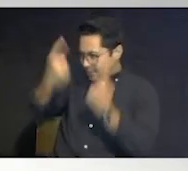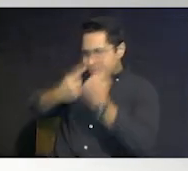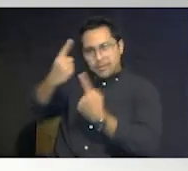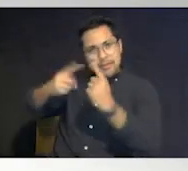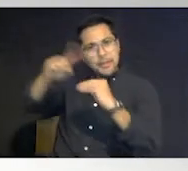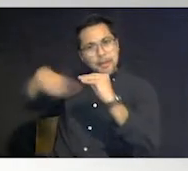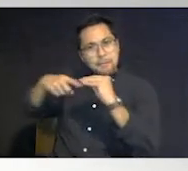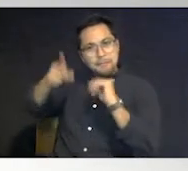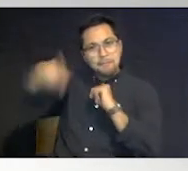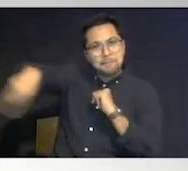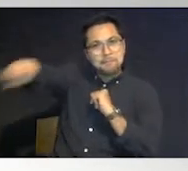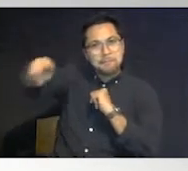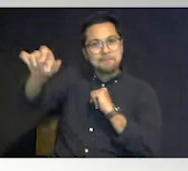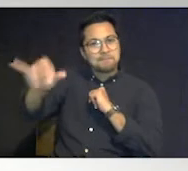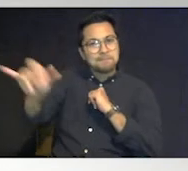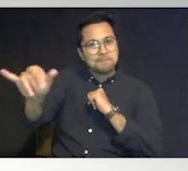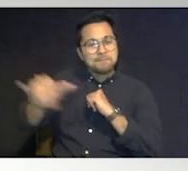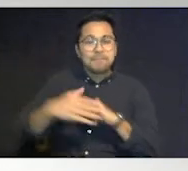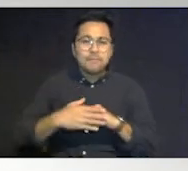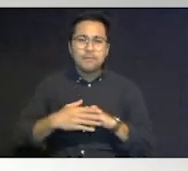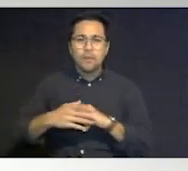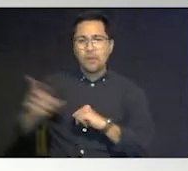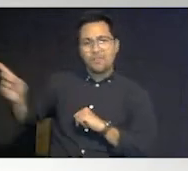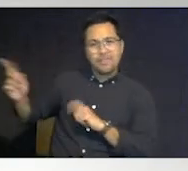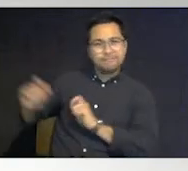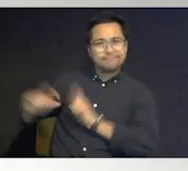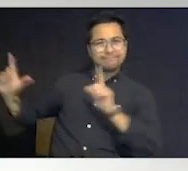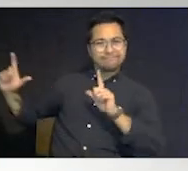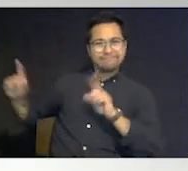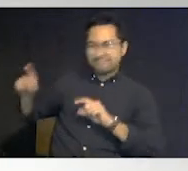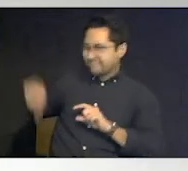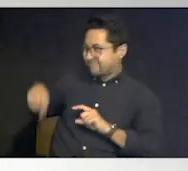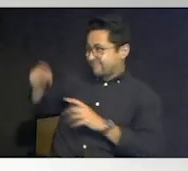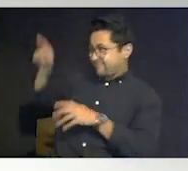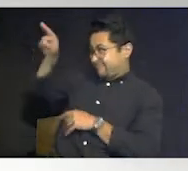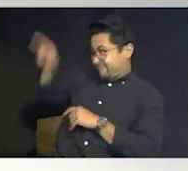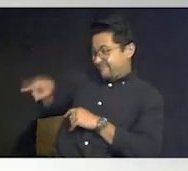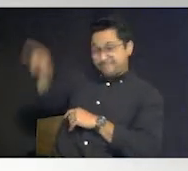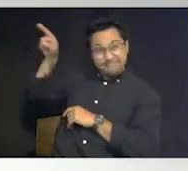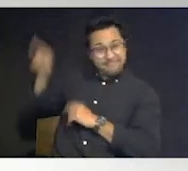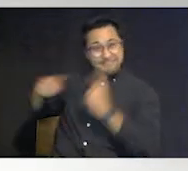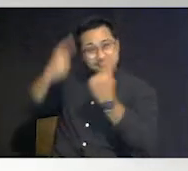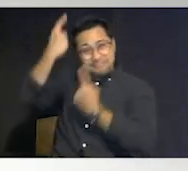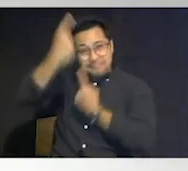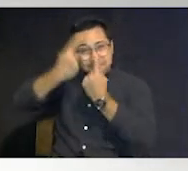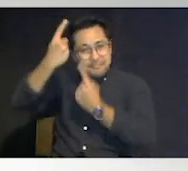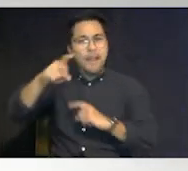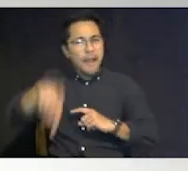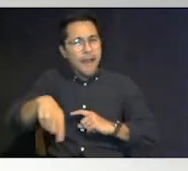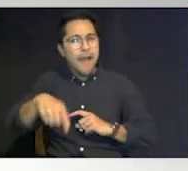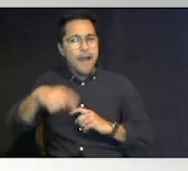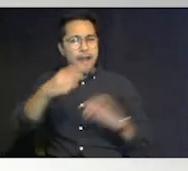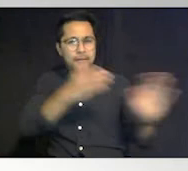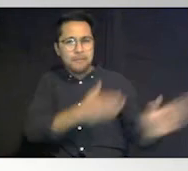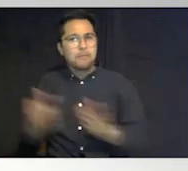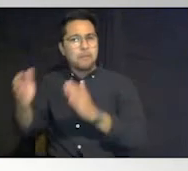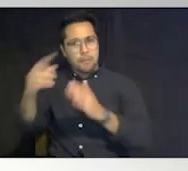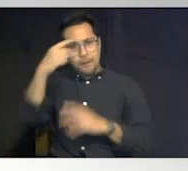about all of the things on this slide these are all the things we need to plan for um